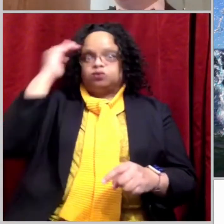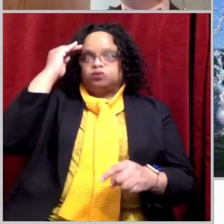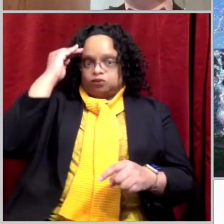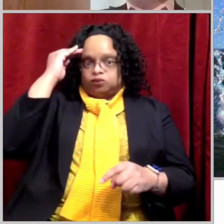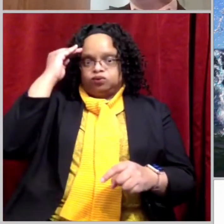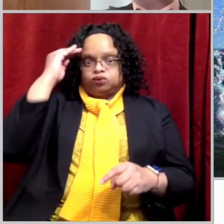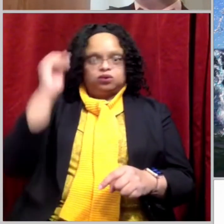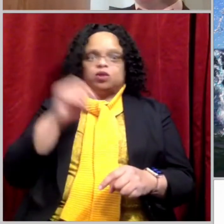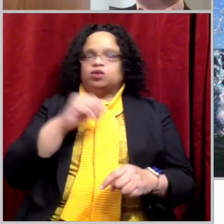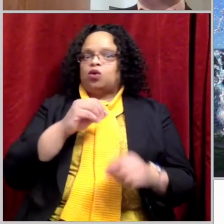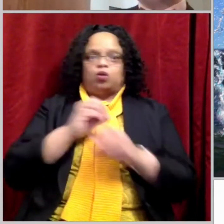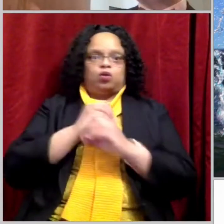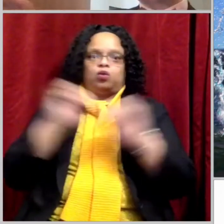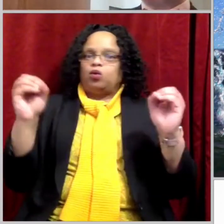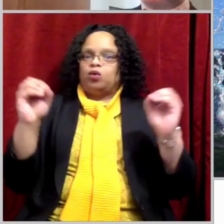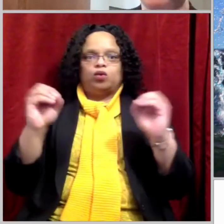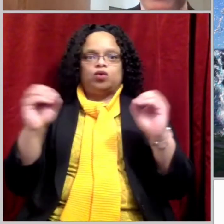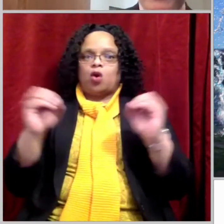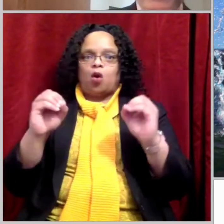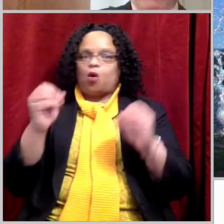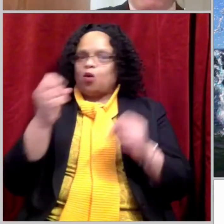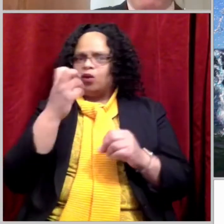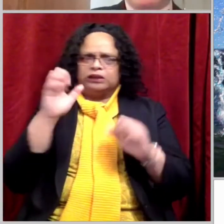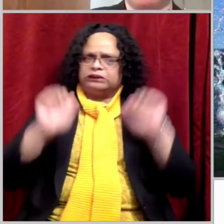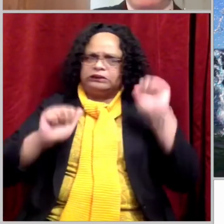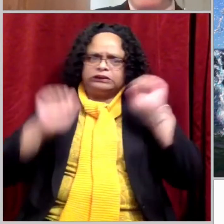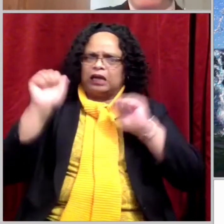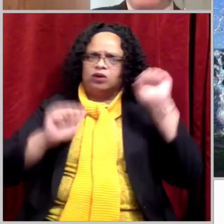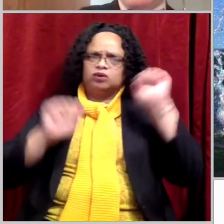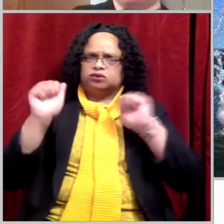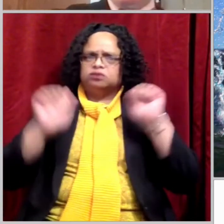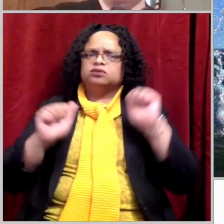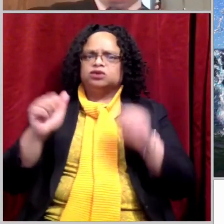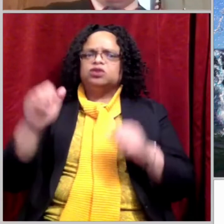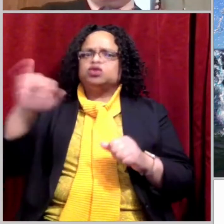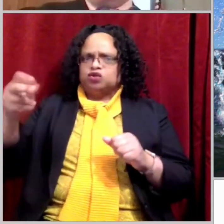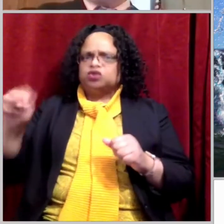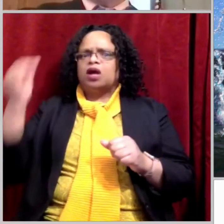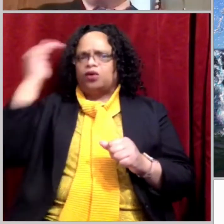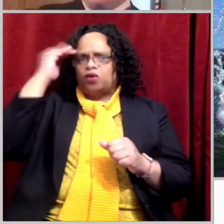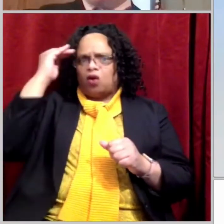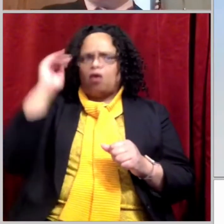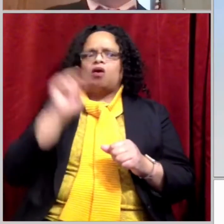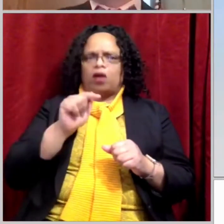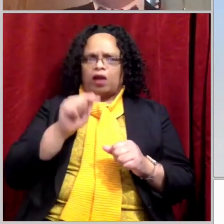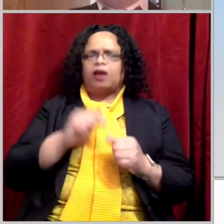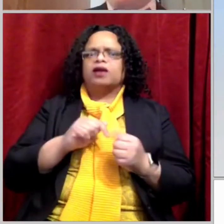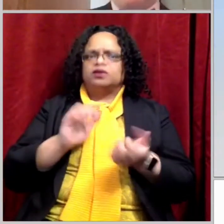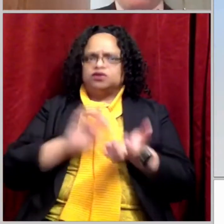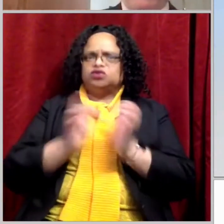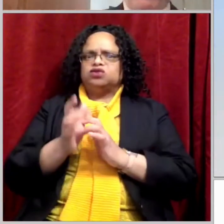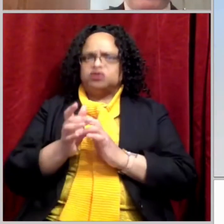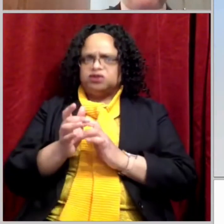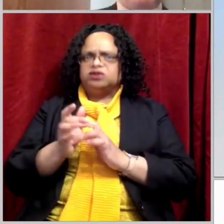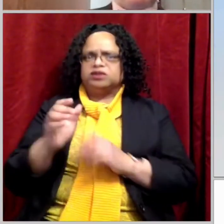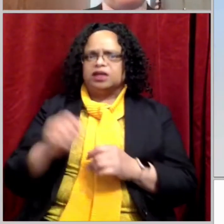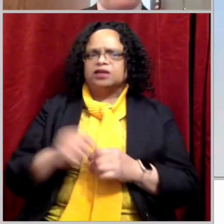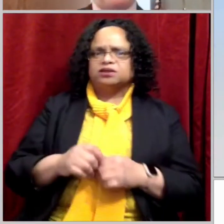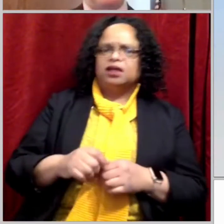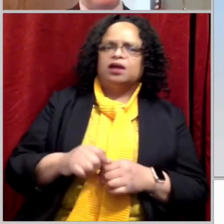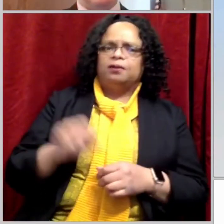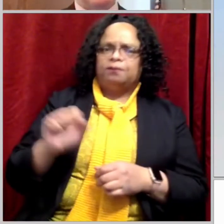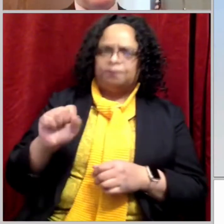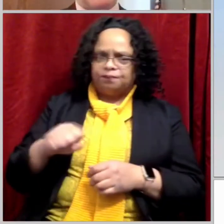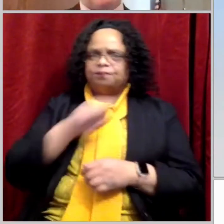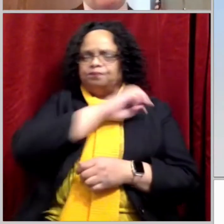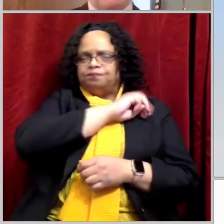not doubt. Neither he nor others that were present there. And I'll let John explain further. We're going to read from